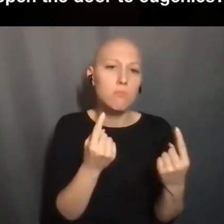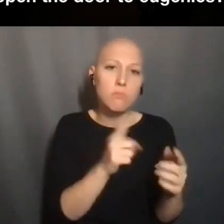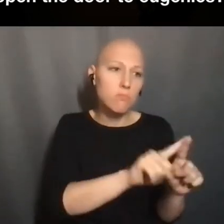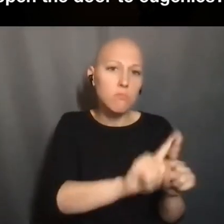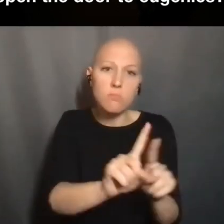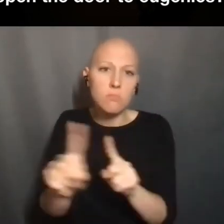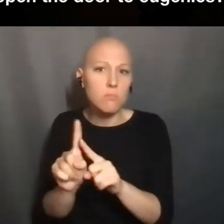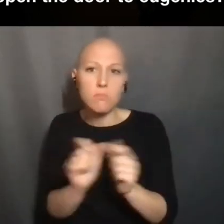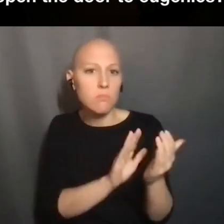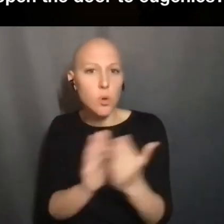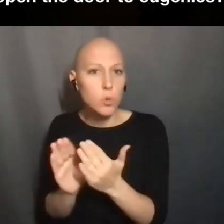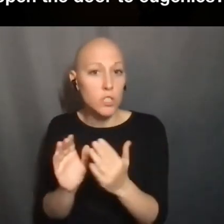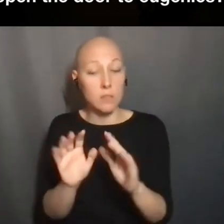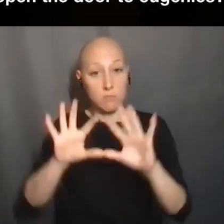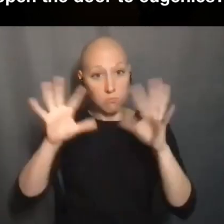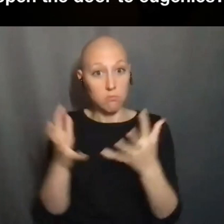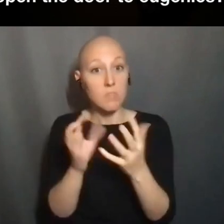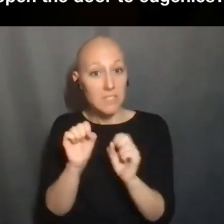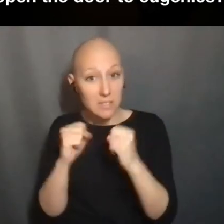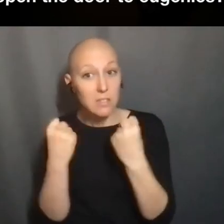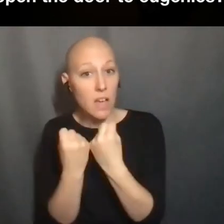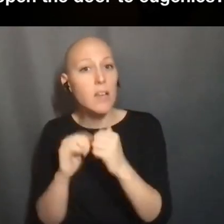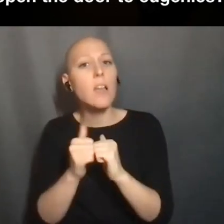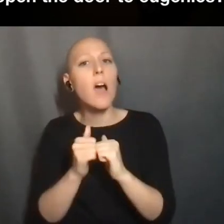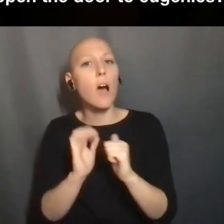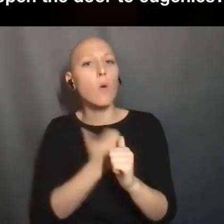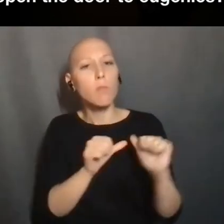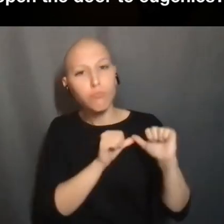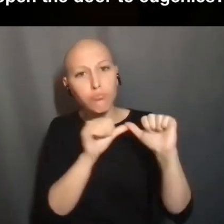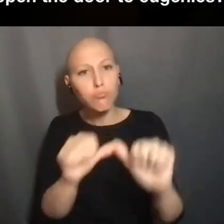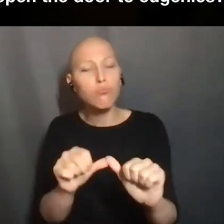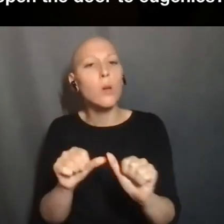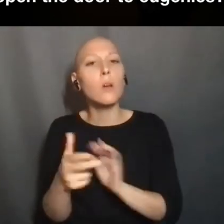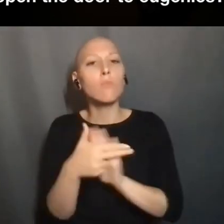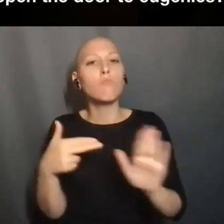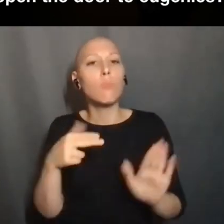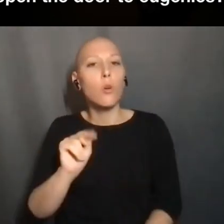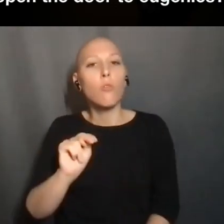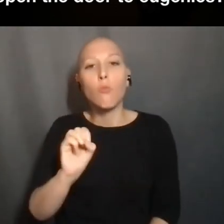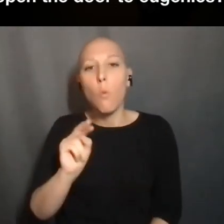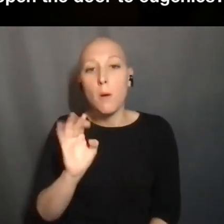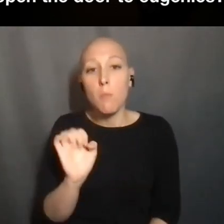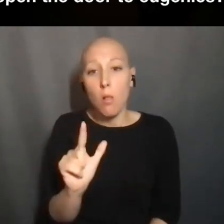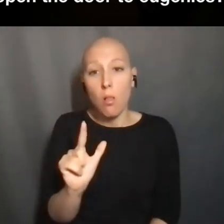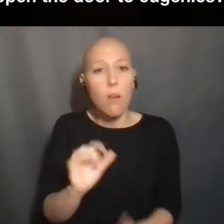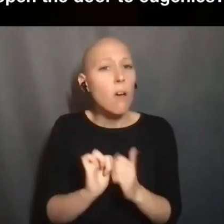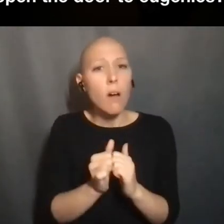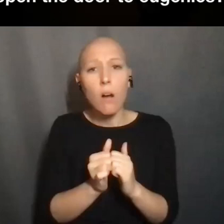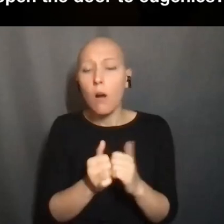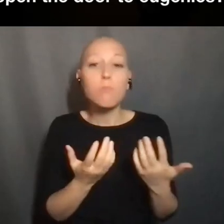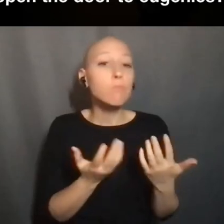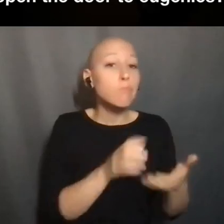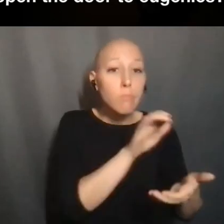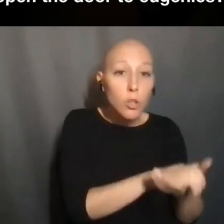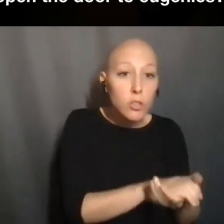AND WE CAN DO THAT IN PART BY THINKING ABOUT MARRIAGE AND REPRODUCTION